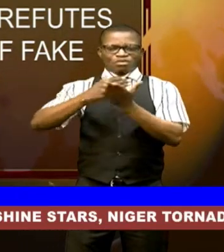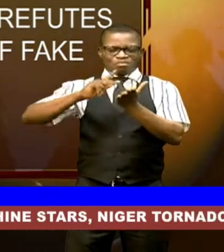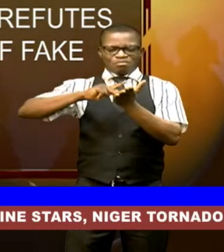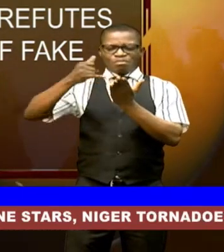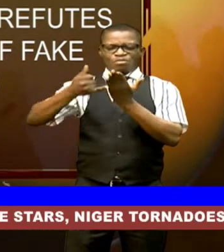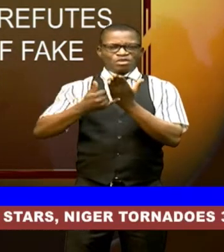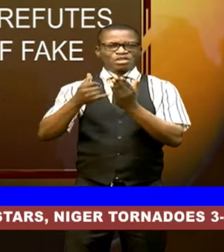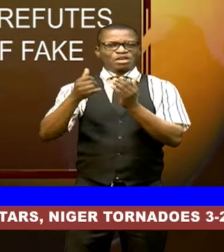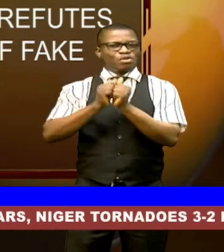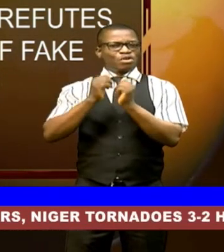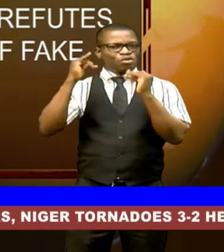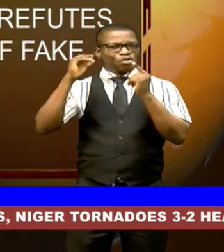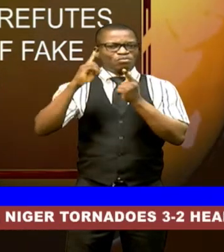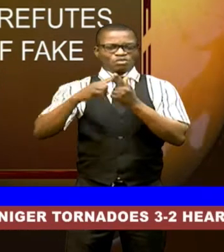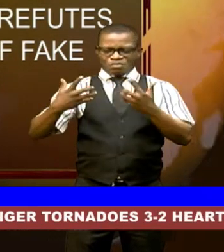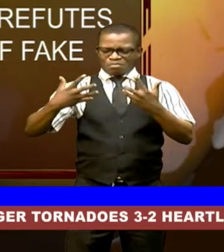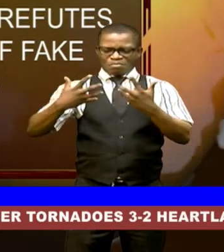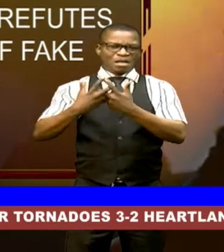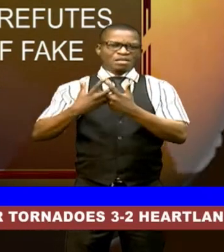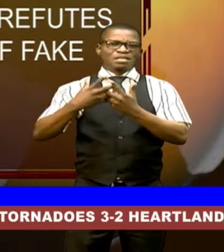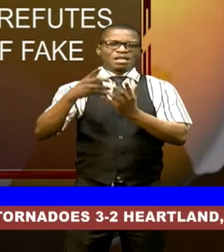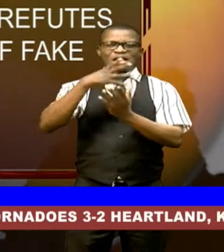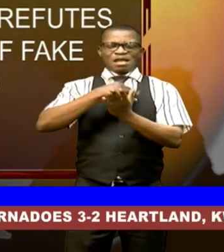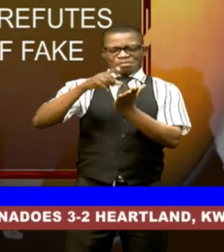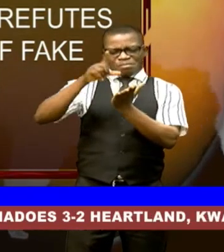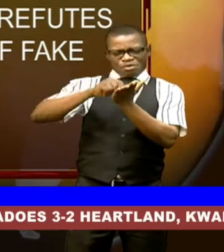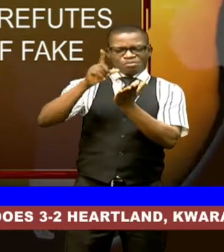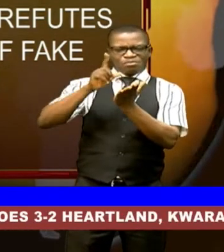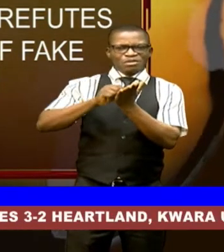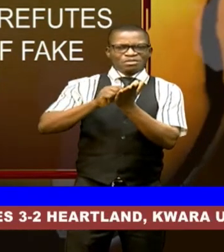intent of complying and publishing a